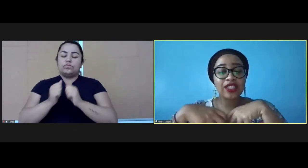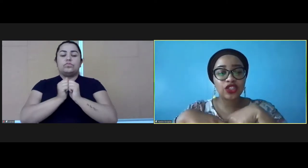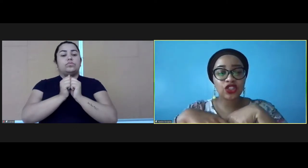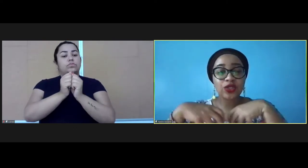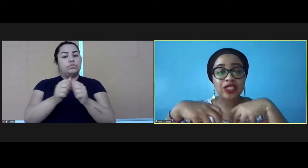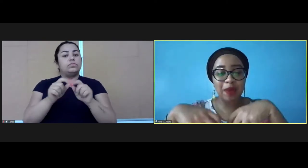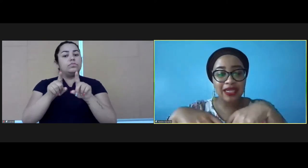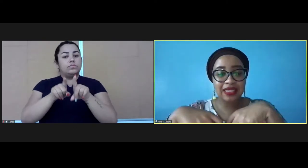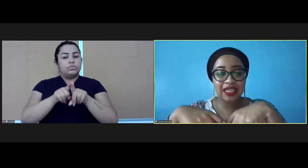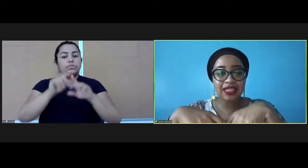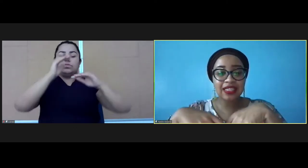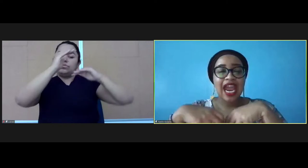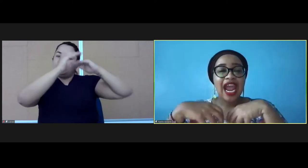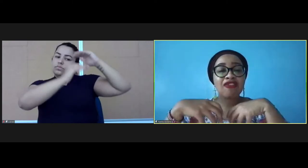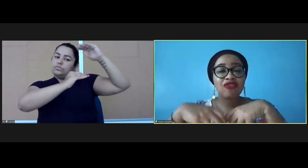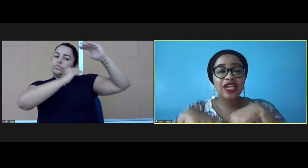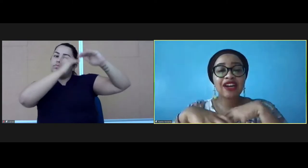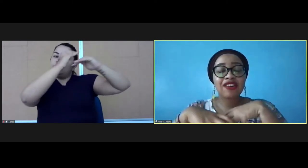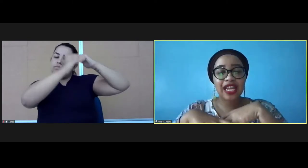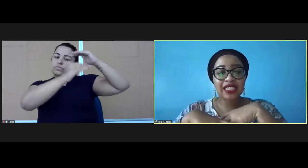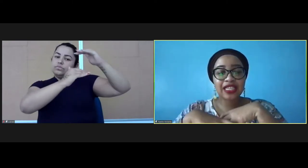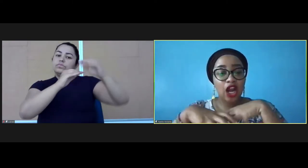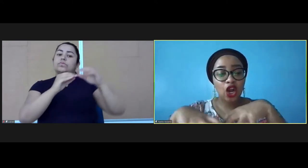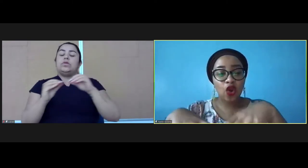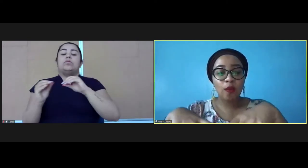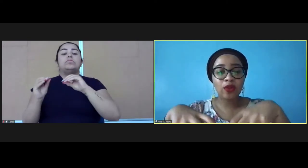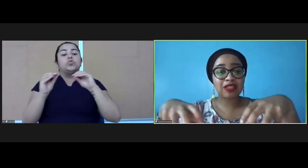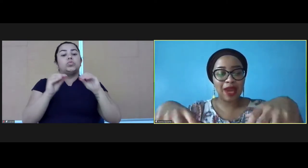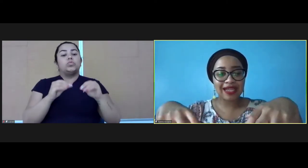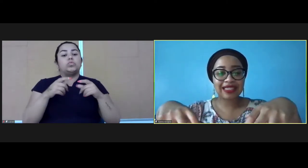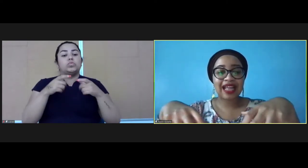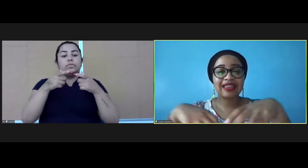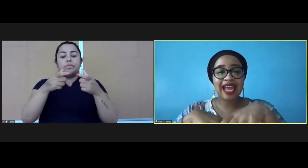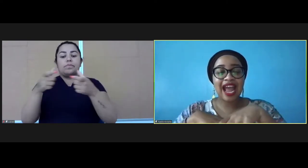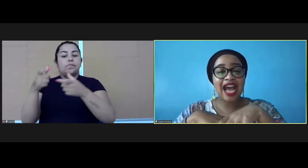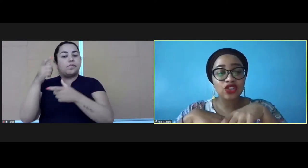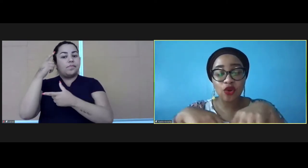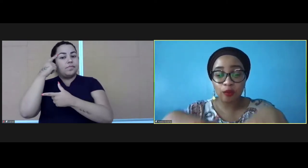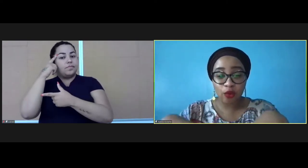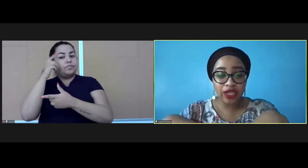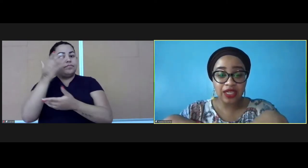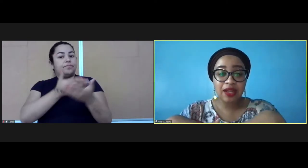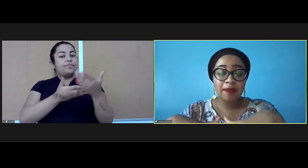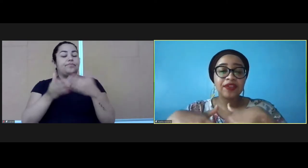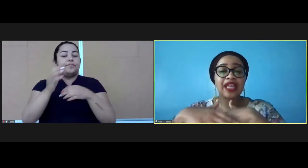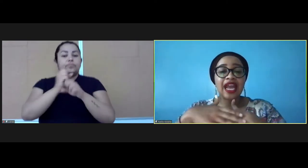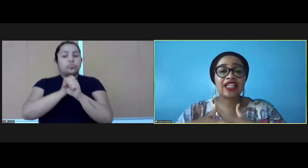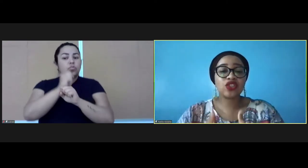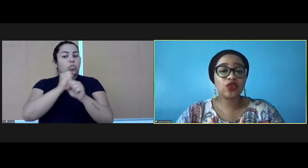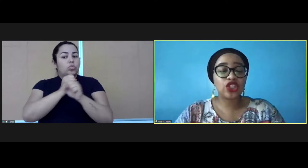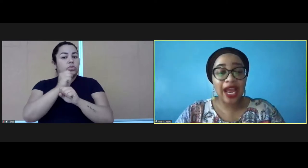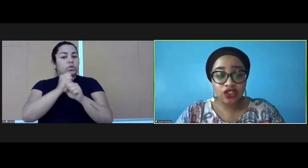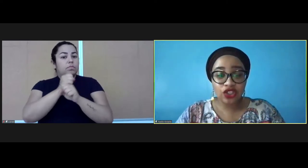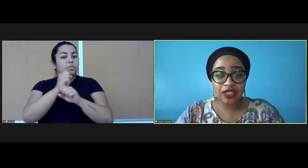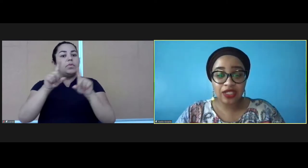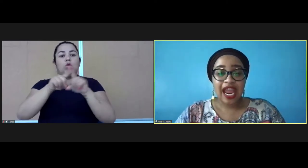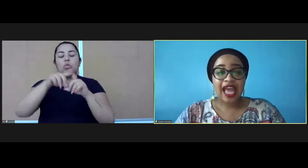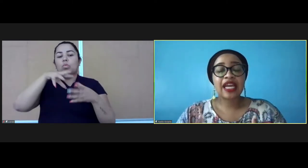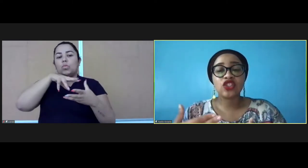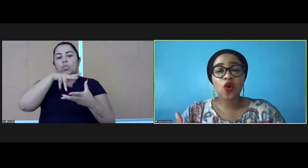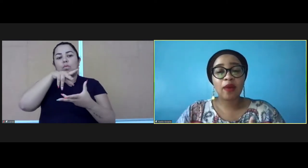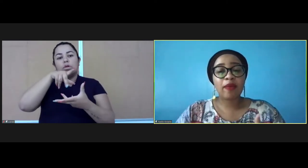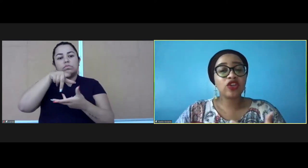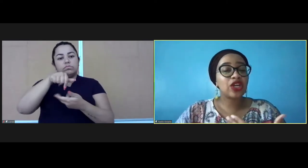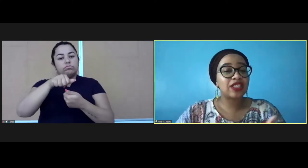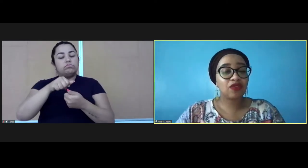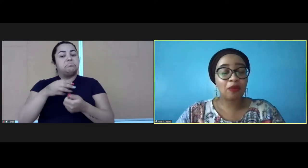on our digital spaces, and really creating a global space that has no borders, that has no challenges, and that